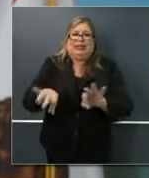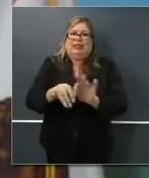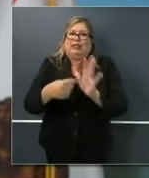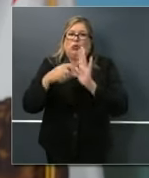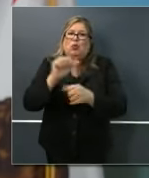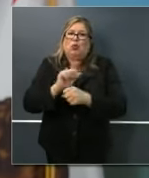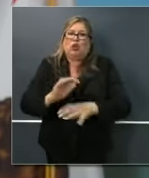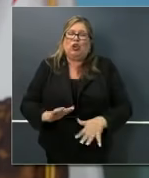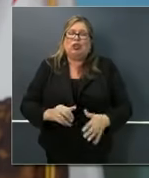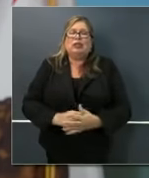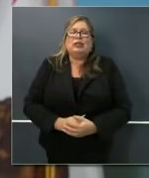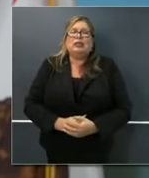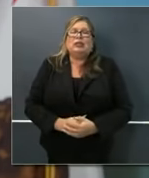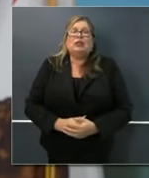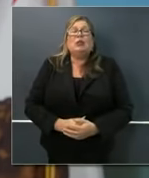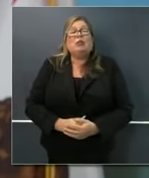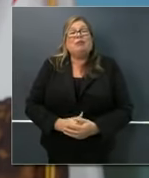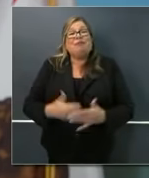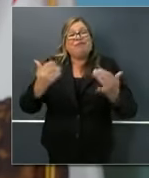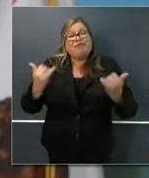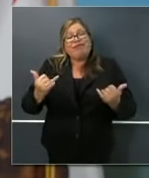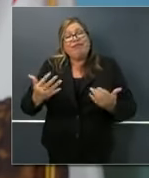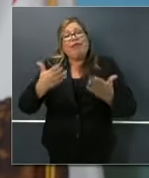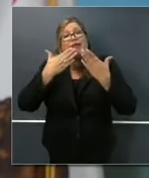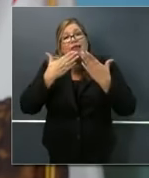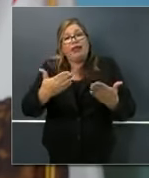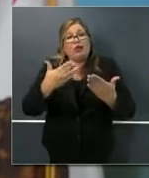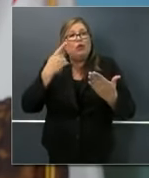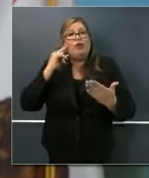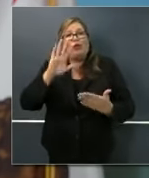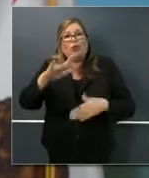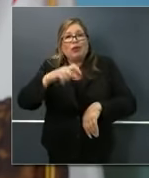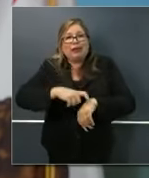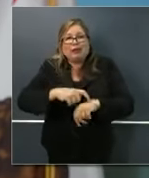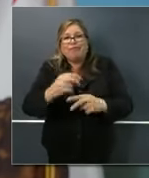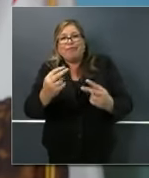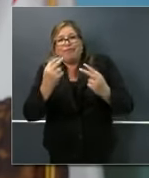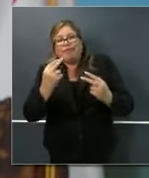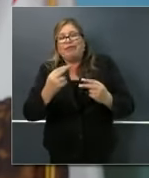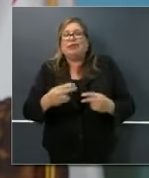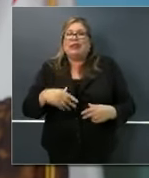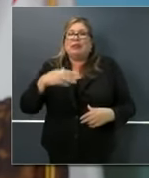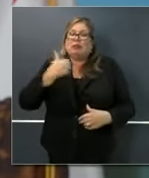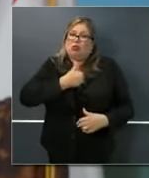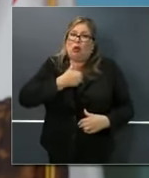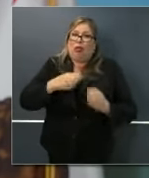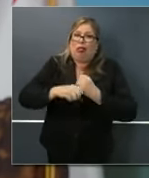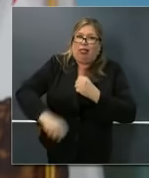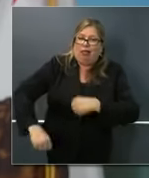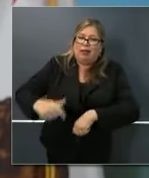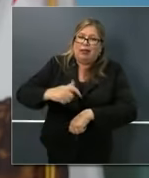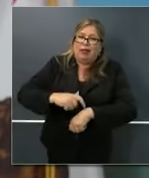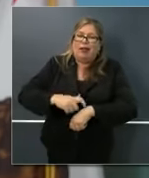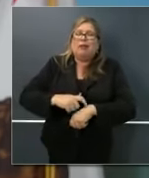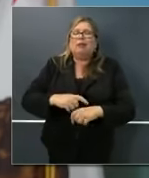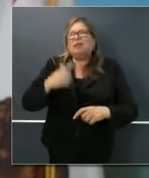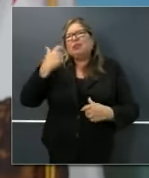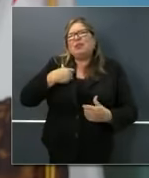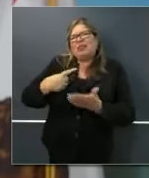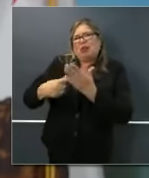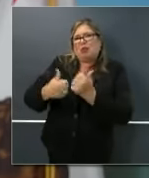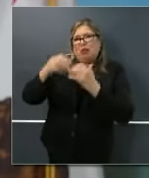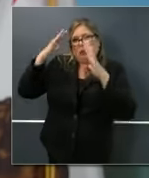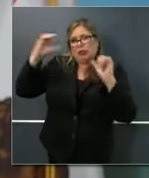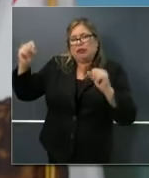past the time that we normally allot for this because of the call with the president. Look forward tomorrow to talking more